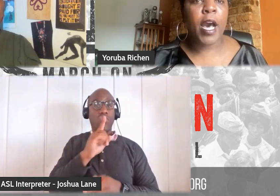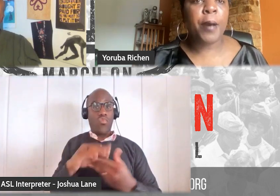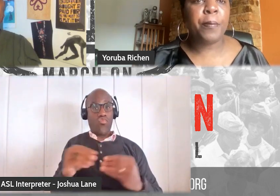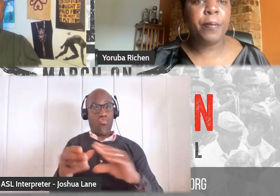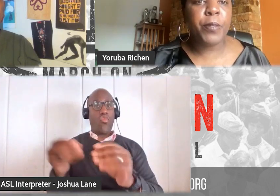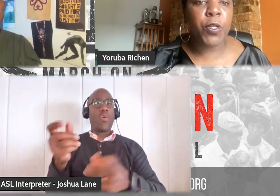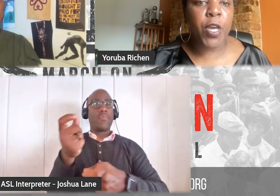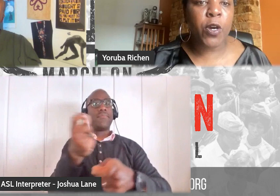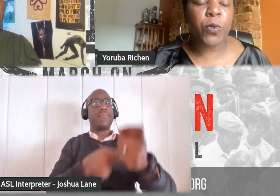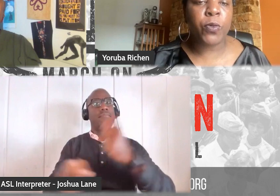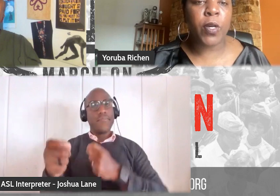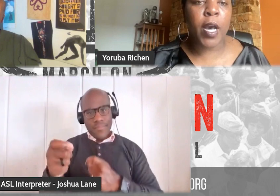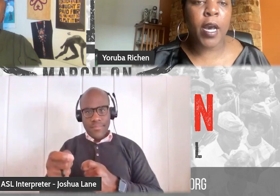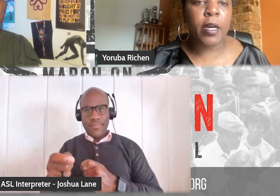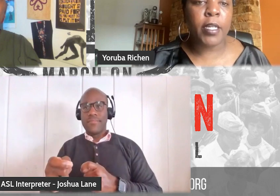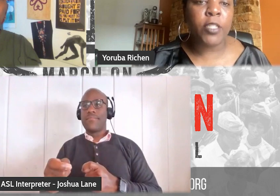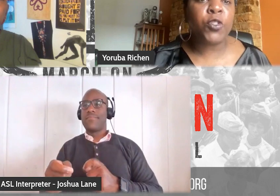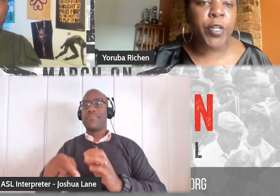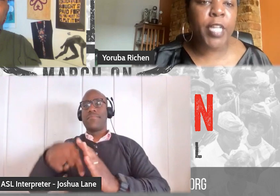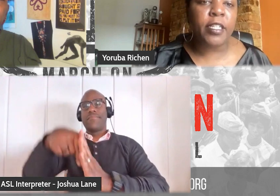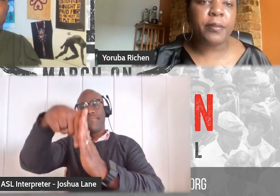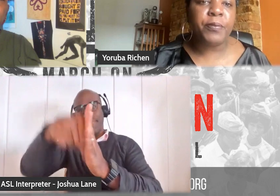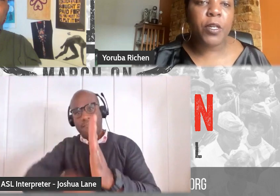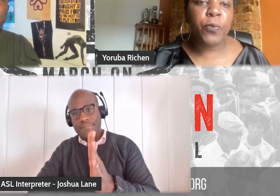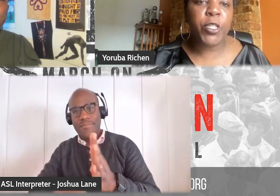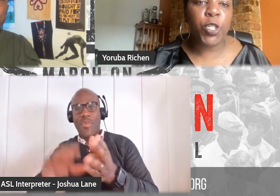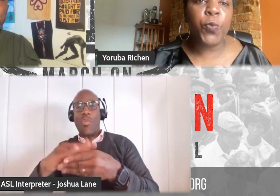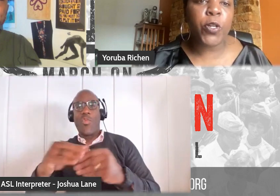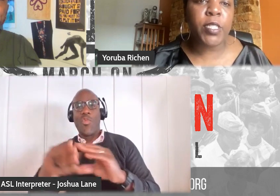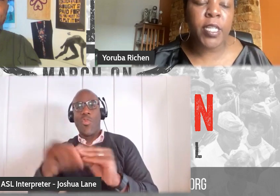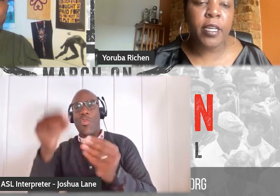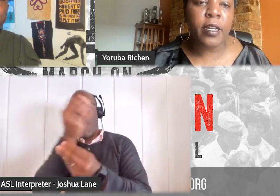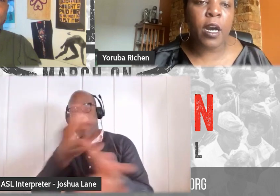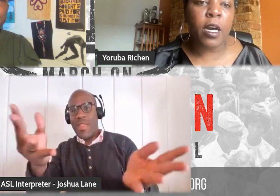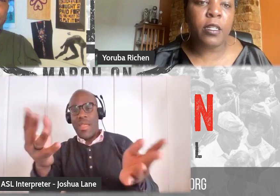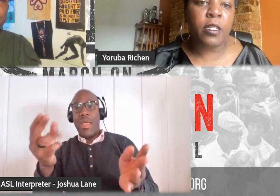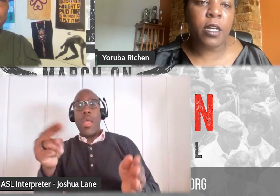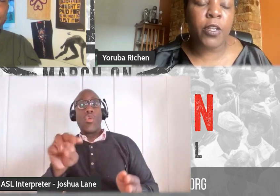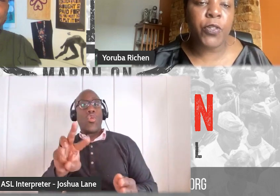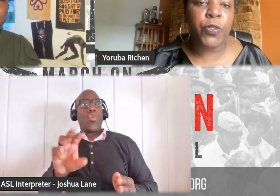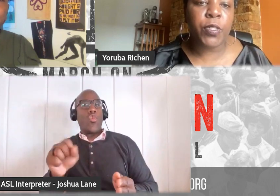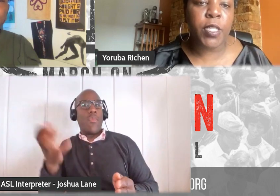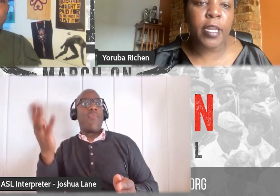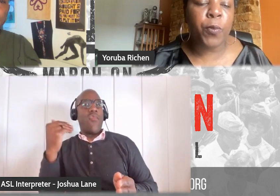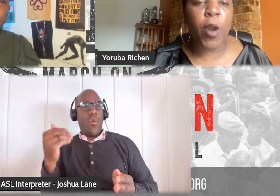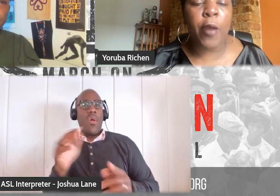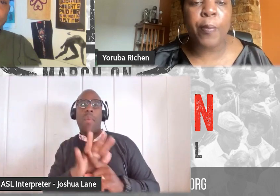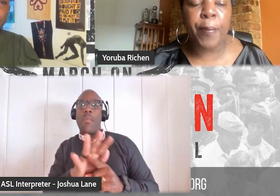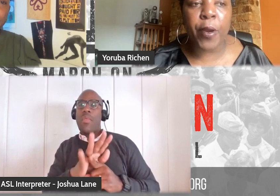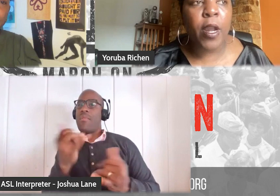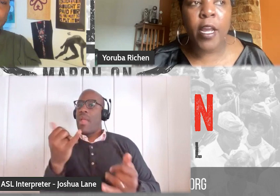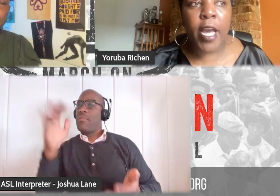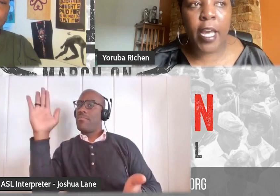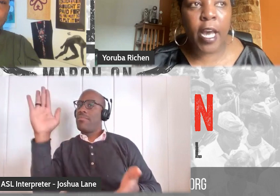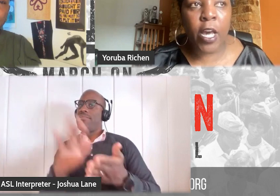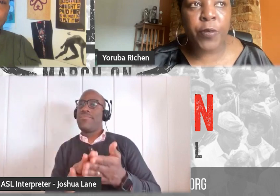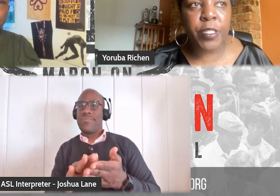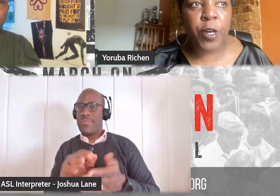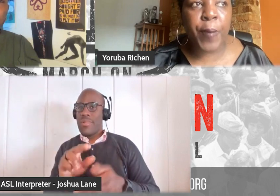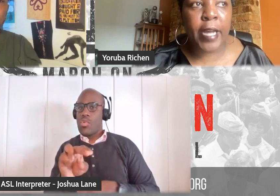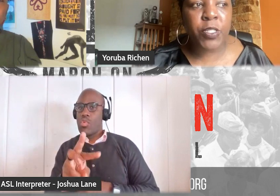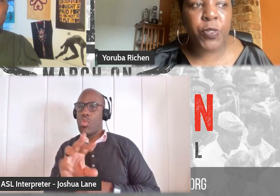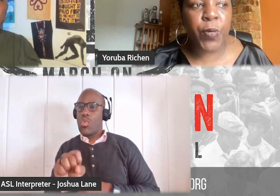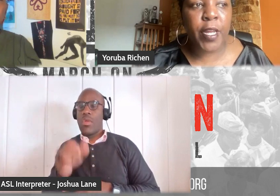you know, storytelling, which you weren't seeing on news anymore. I remember, I